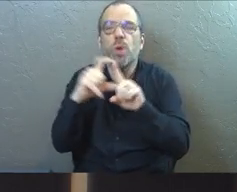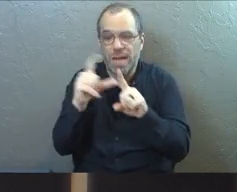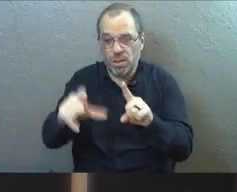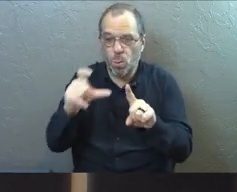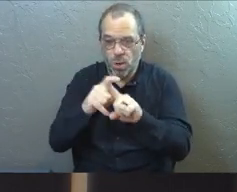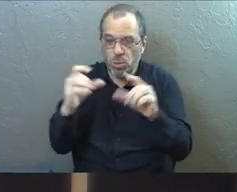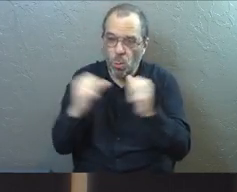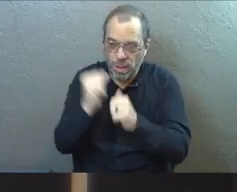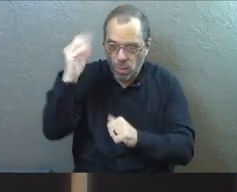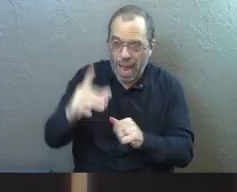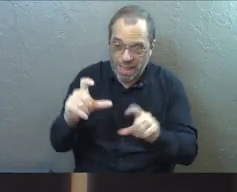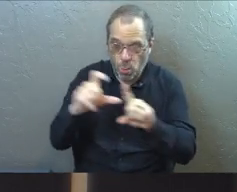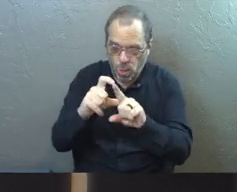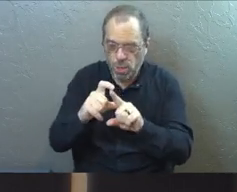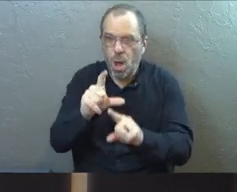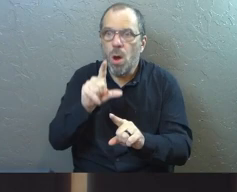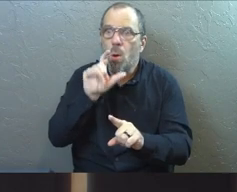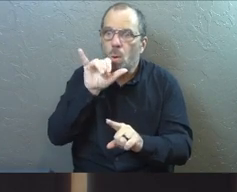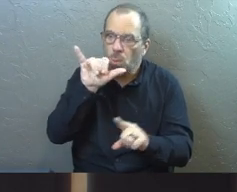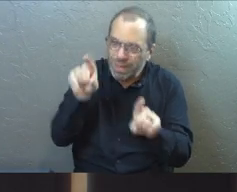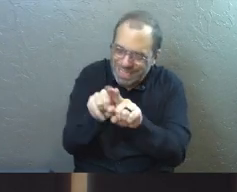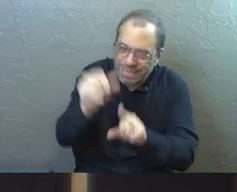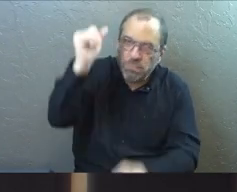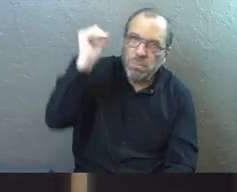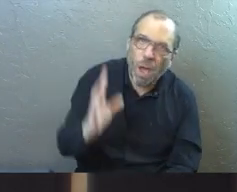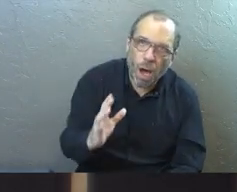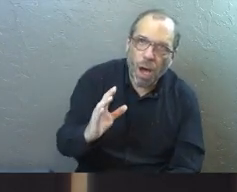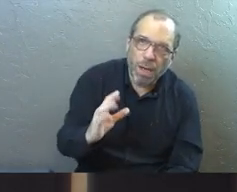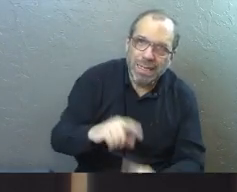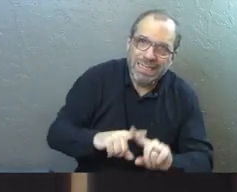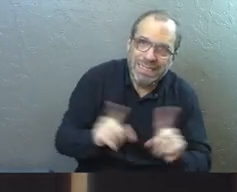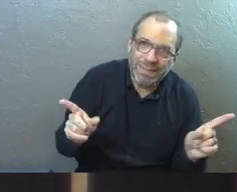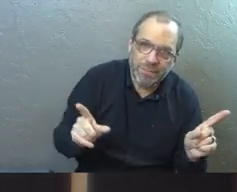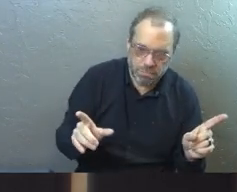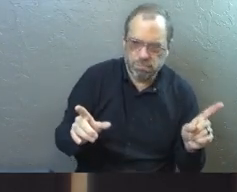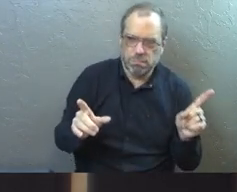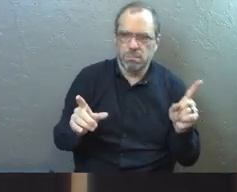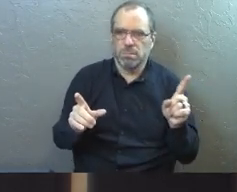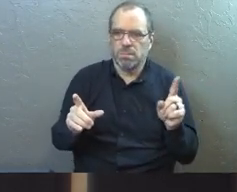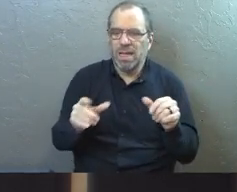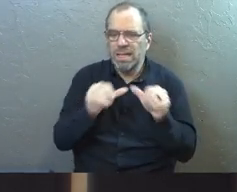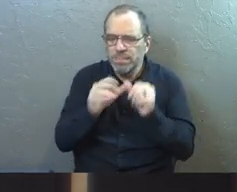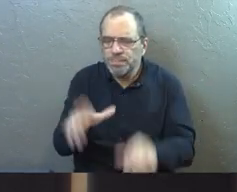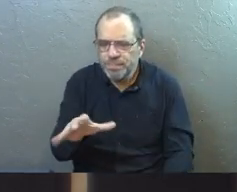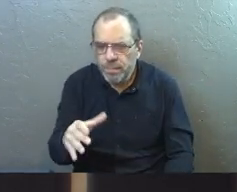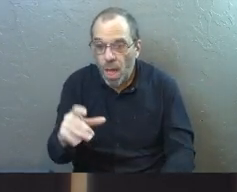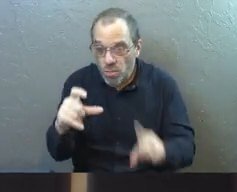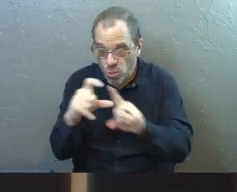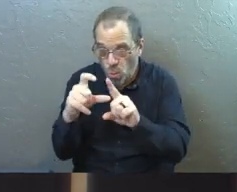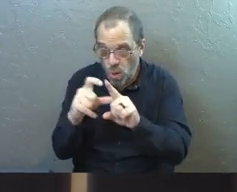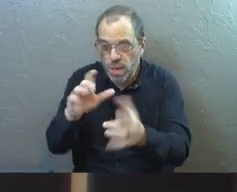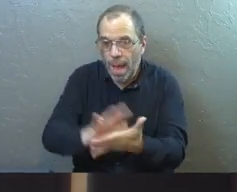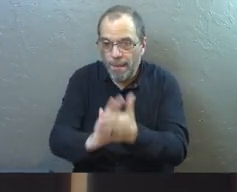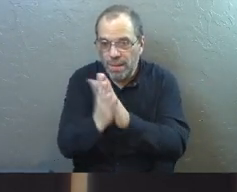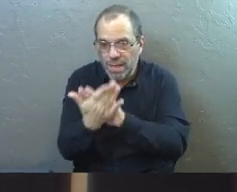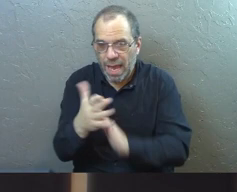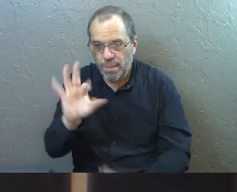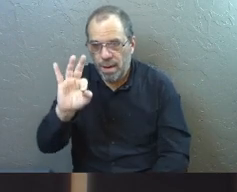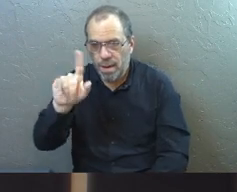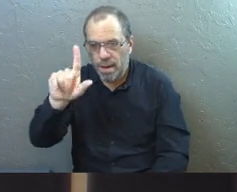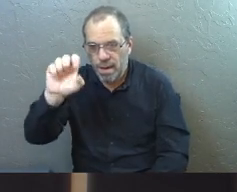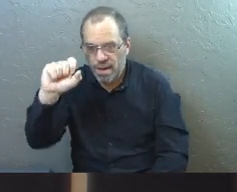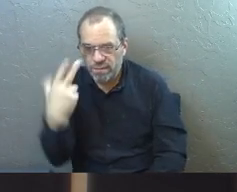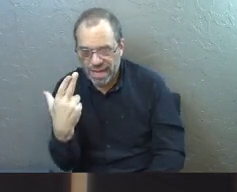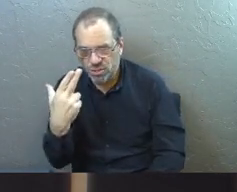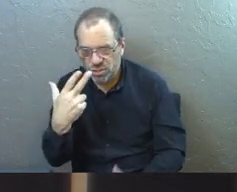and the word was with God, and the word was God. It's this very different opening. And then he continues, he says, the word then became flesh